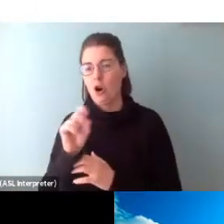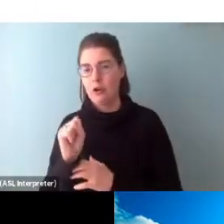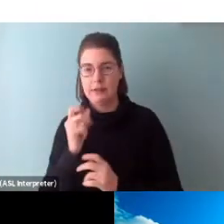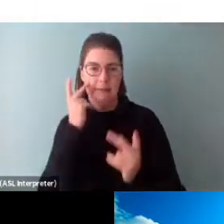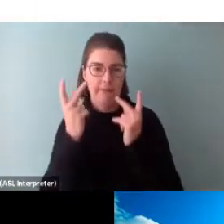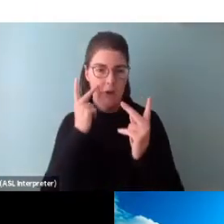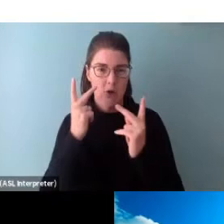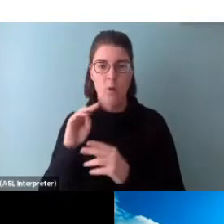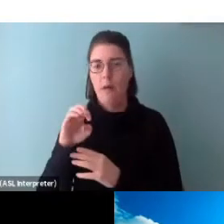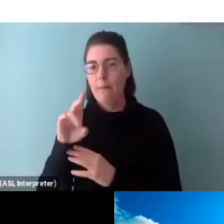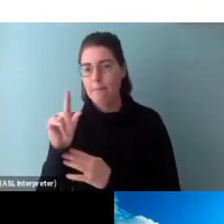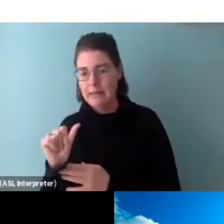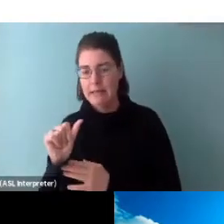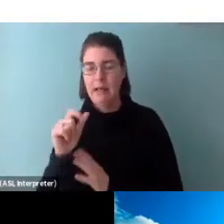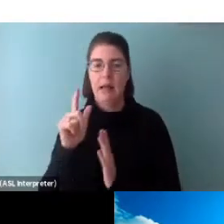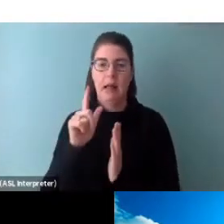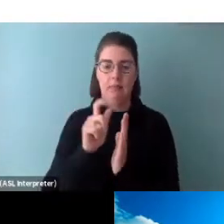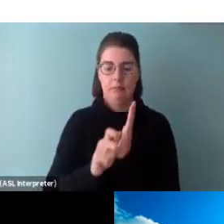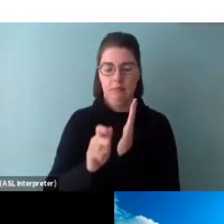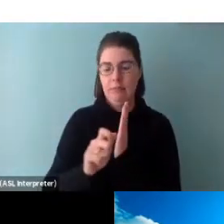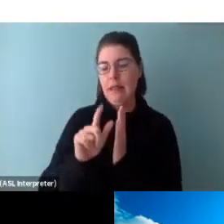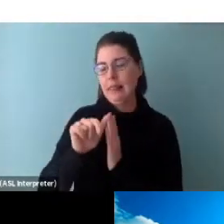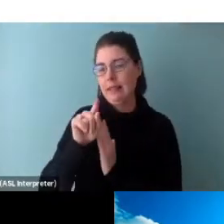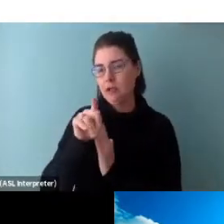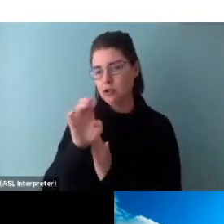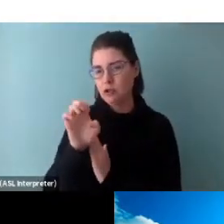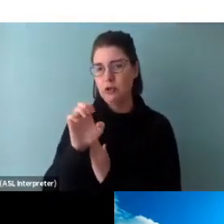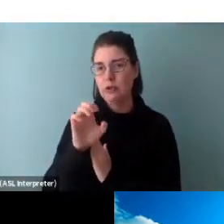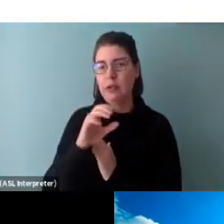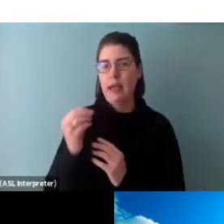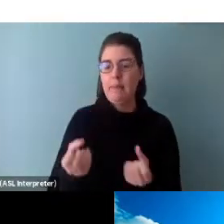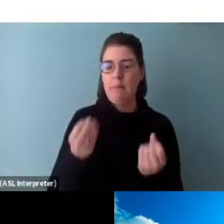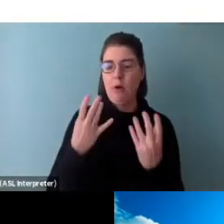arts, literature, as well as multi and inter arts.